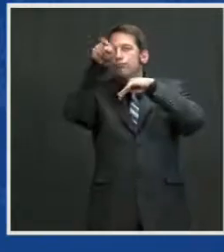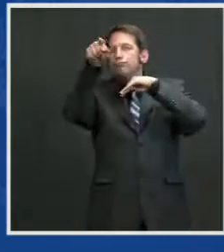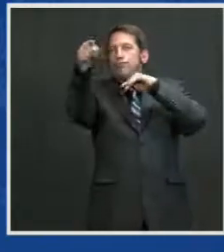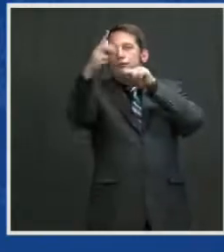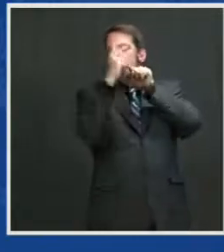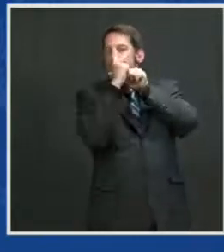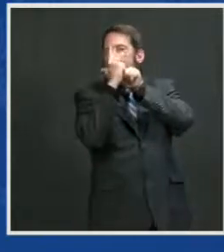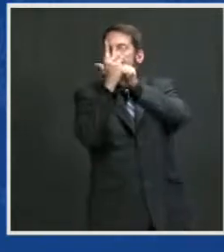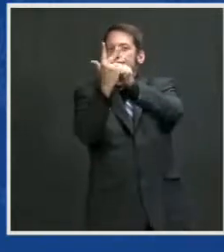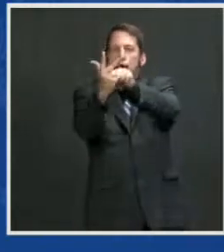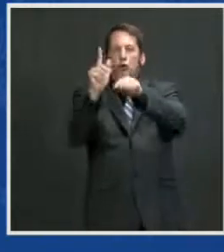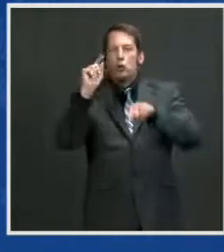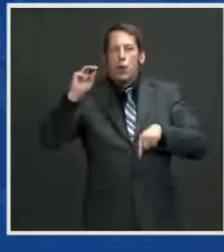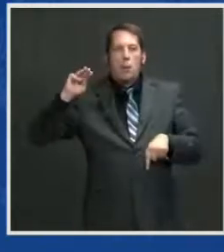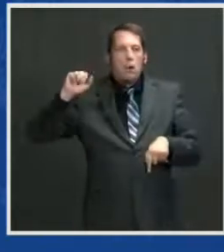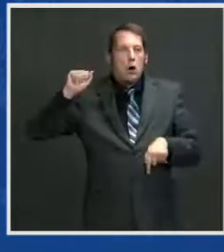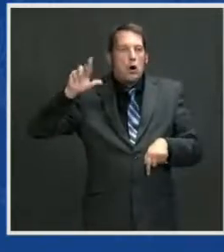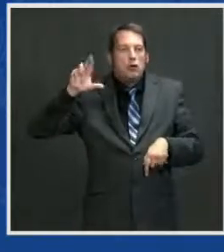capacity.